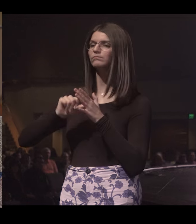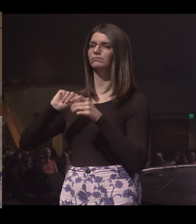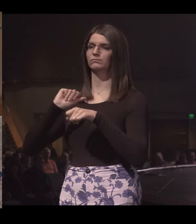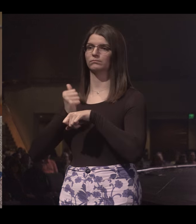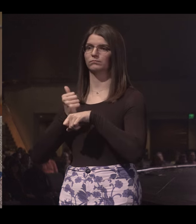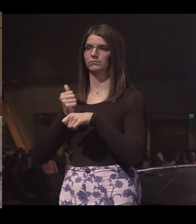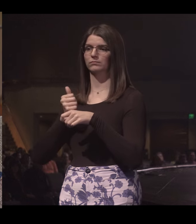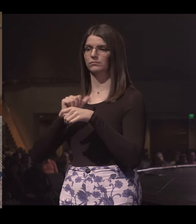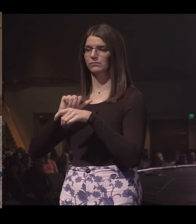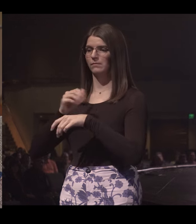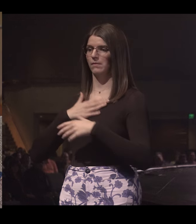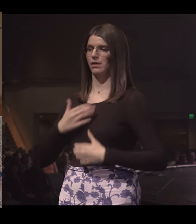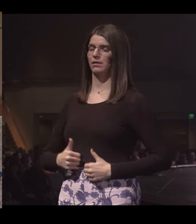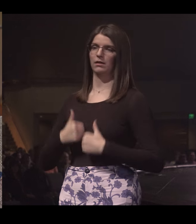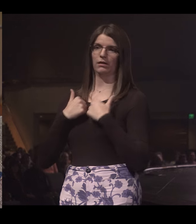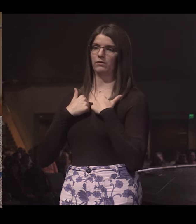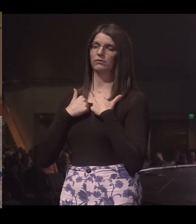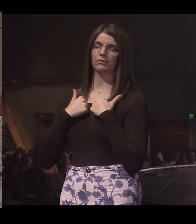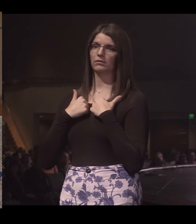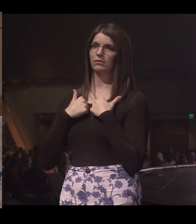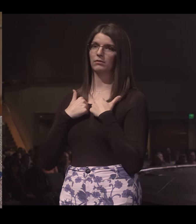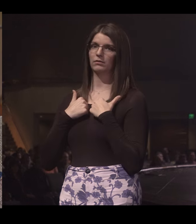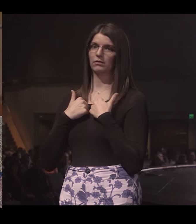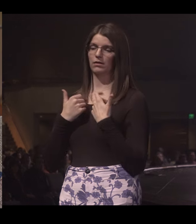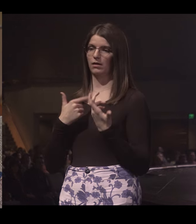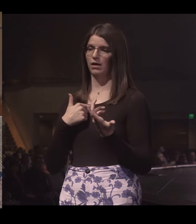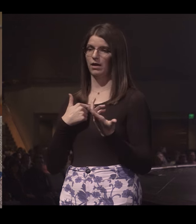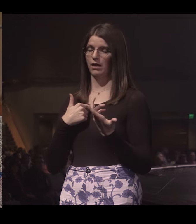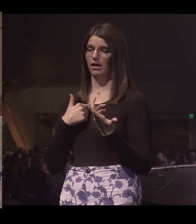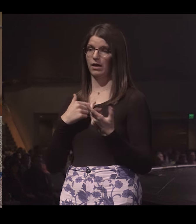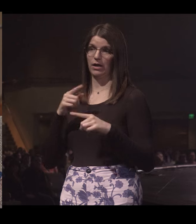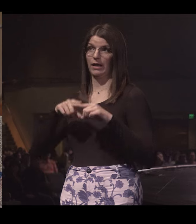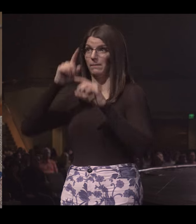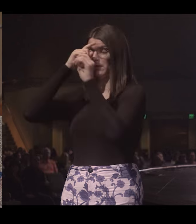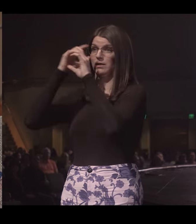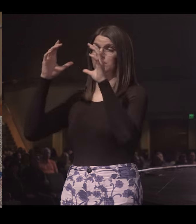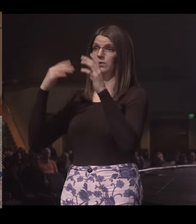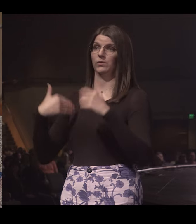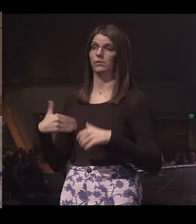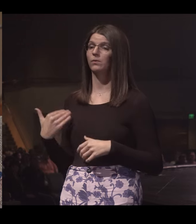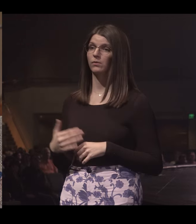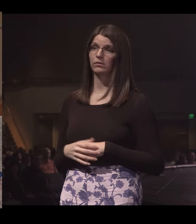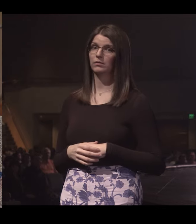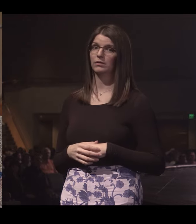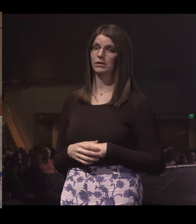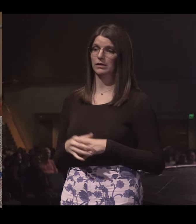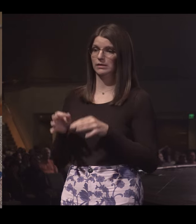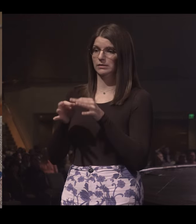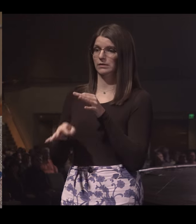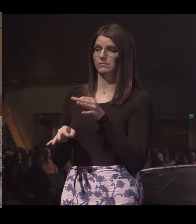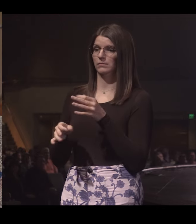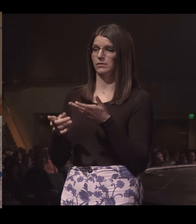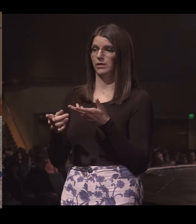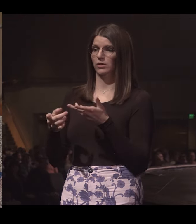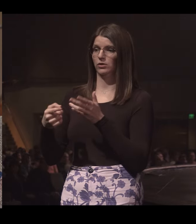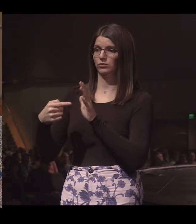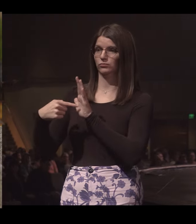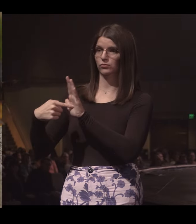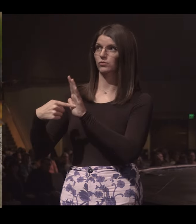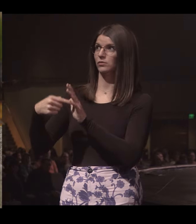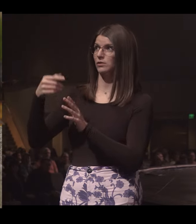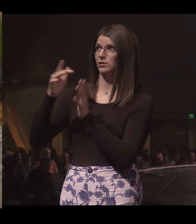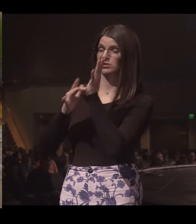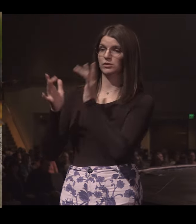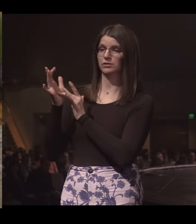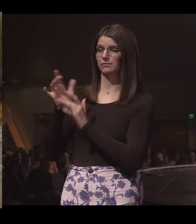You propelled my life in a way that I could not have imagined, simply by just trying to emulate Jesus.